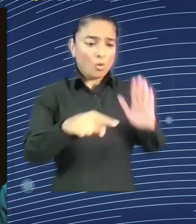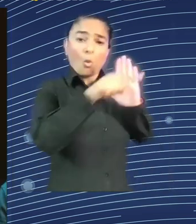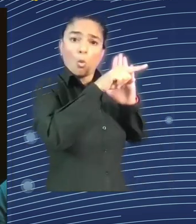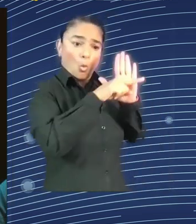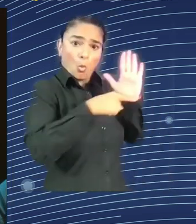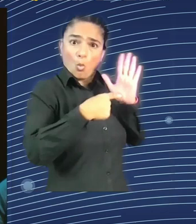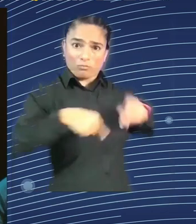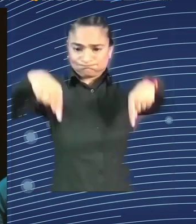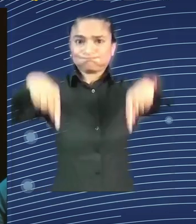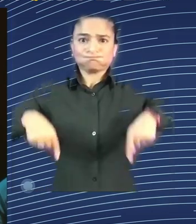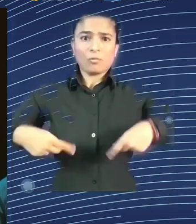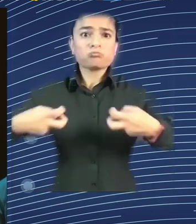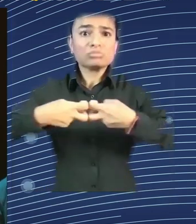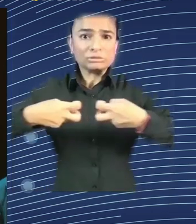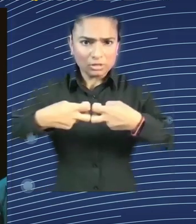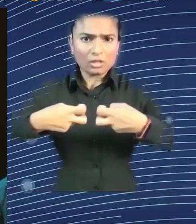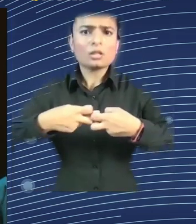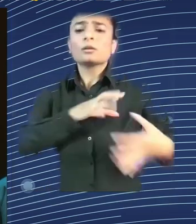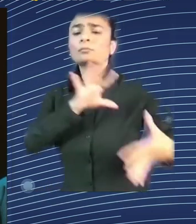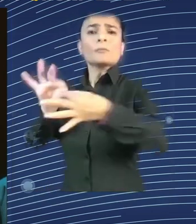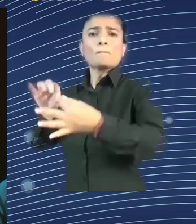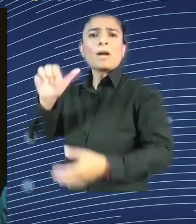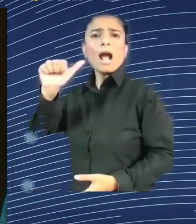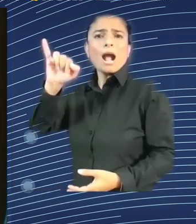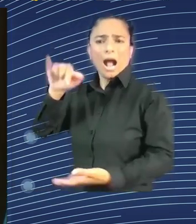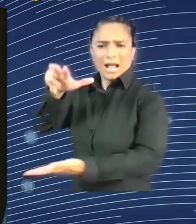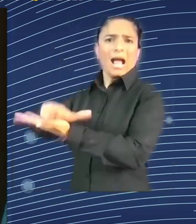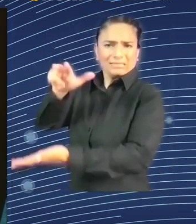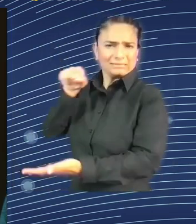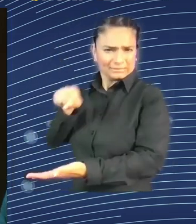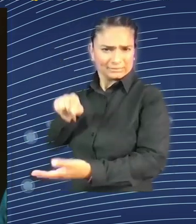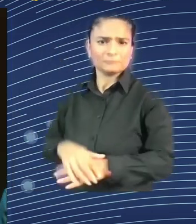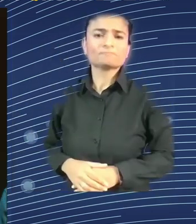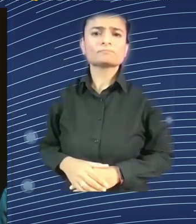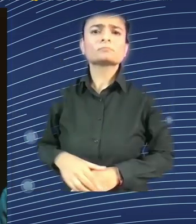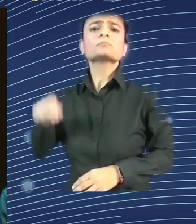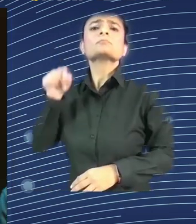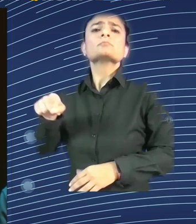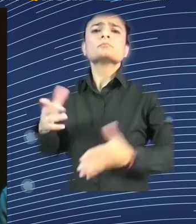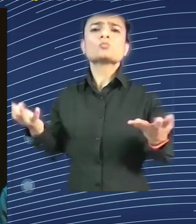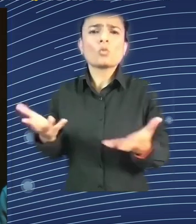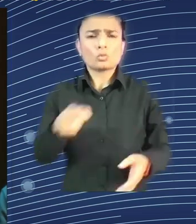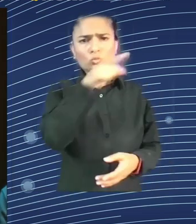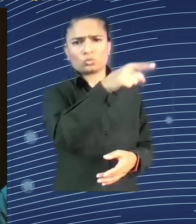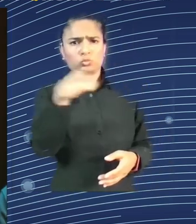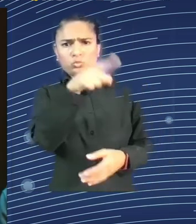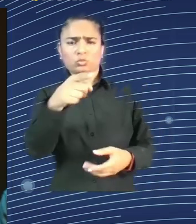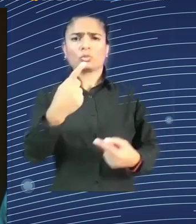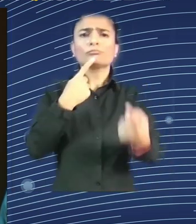said about lobbying of big tech companies, specifically with regards to large language models,